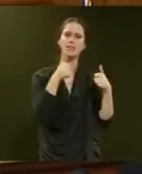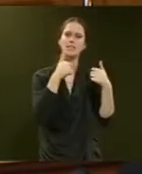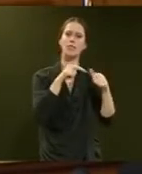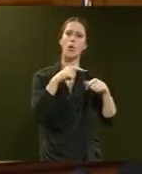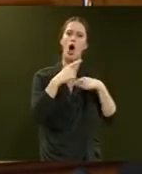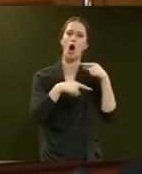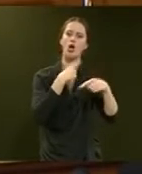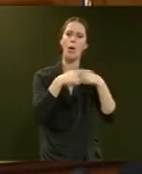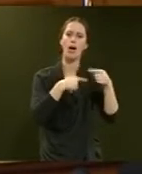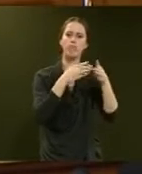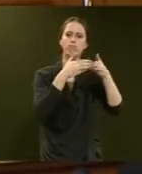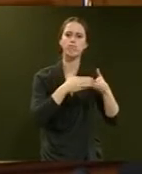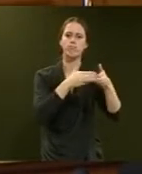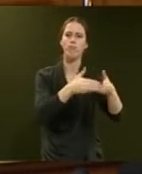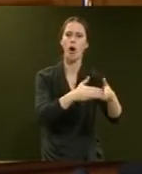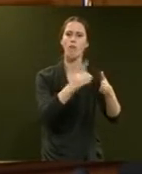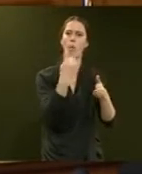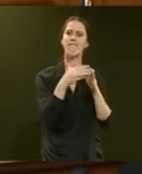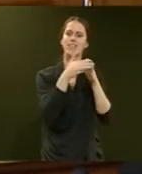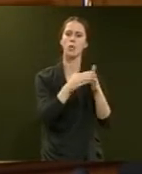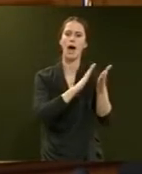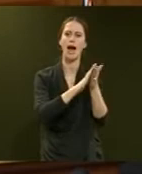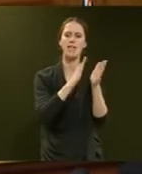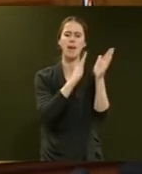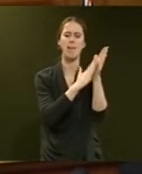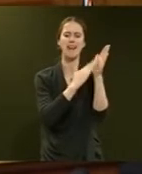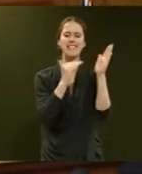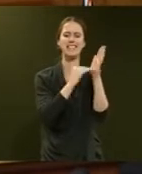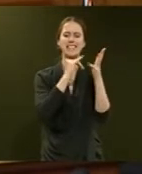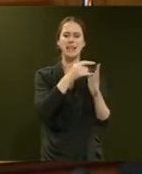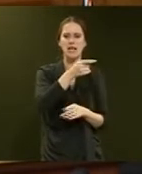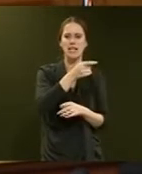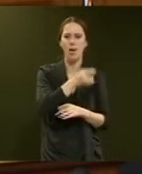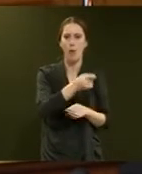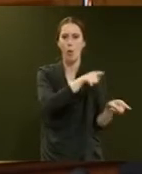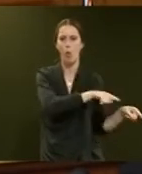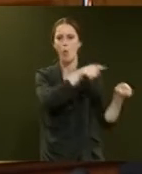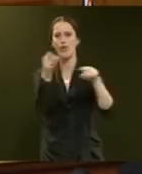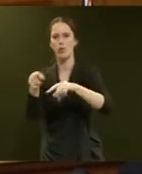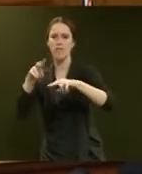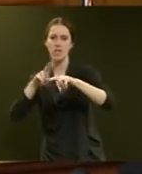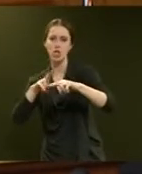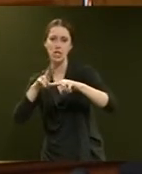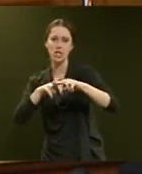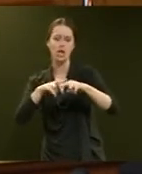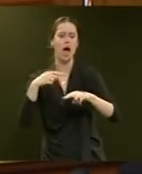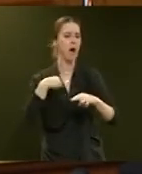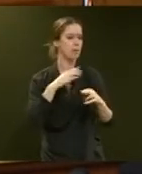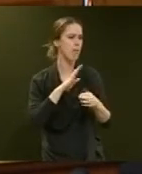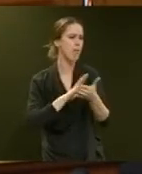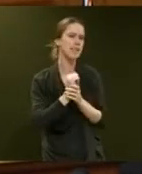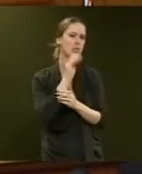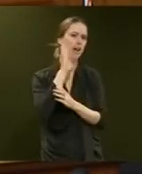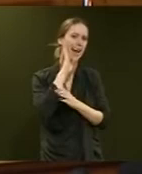ongoing deployment of the inshore patrol vessel HMNZS Taupo to Fiji. I was particularly pleased to hear that the